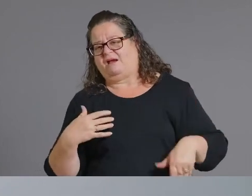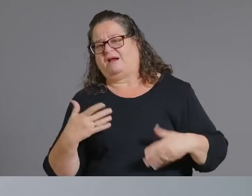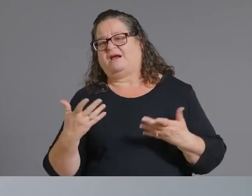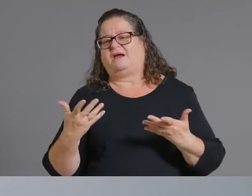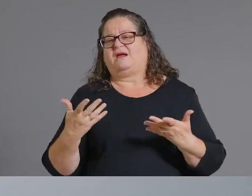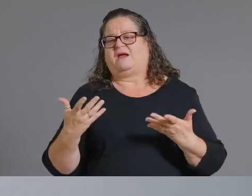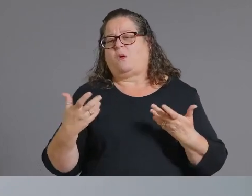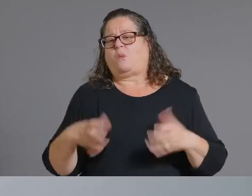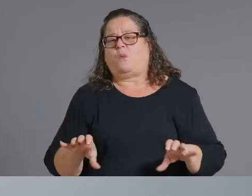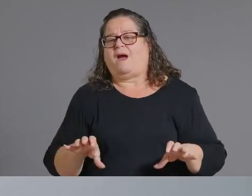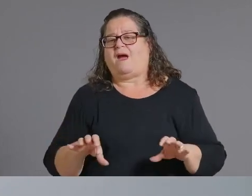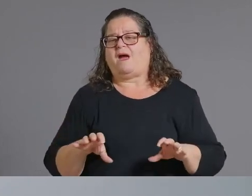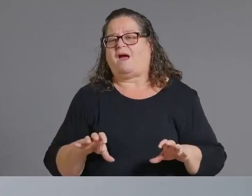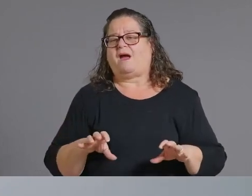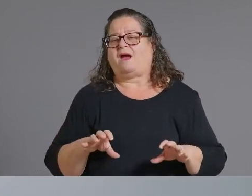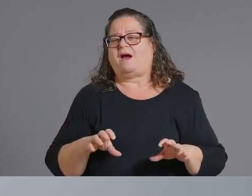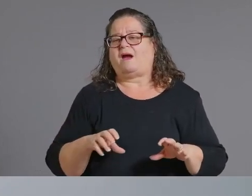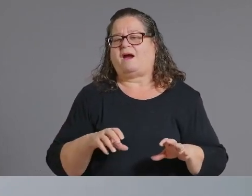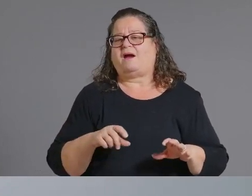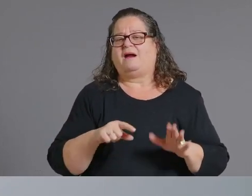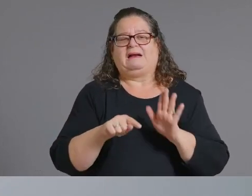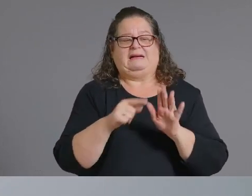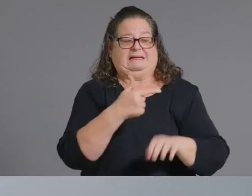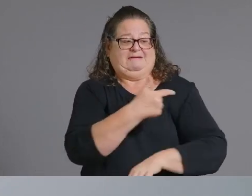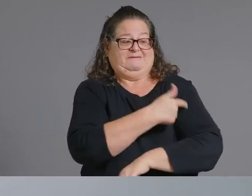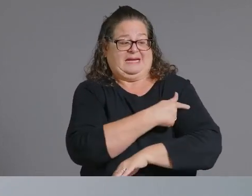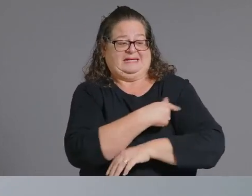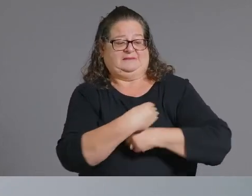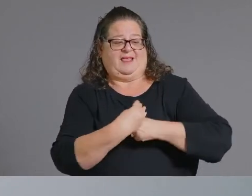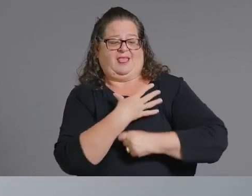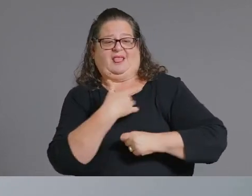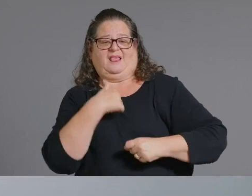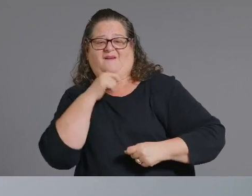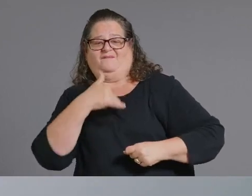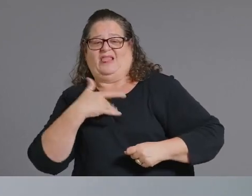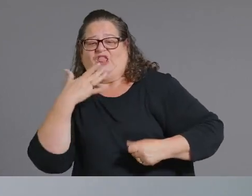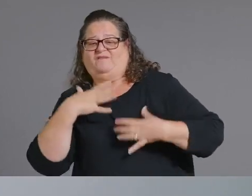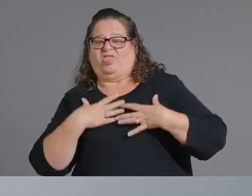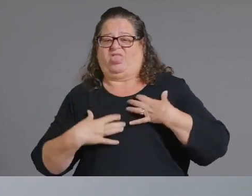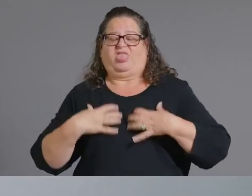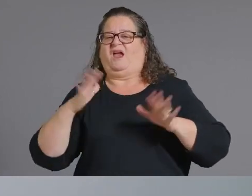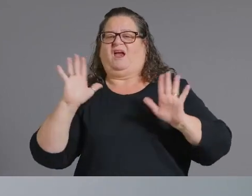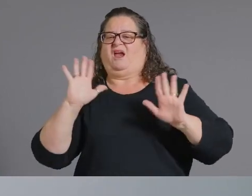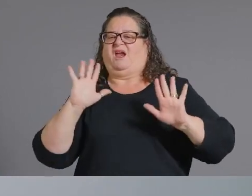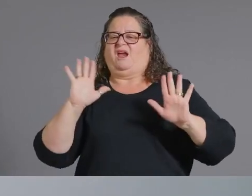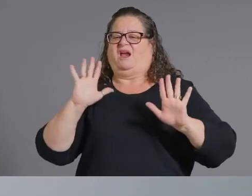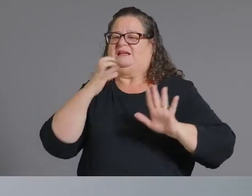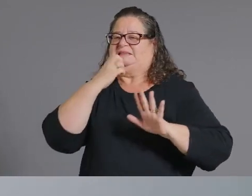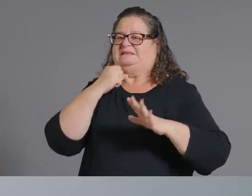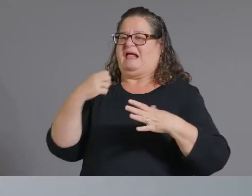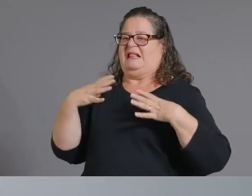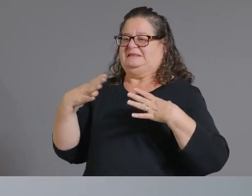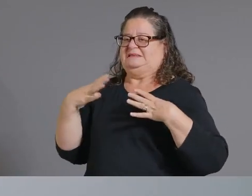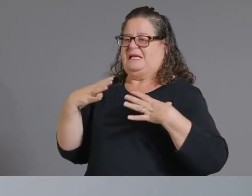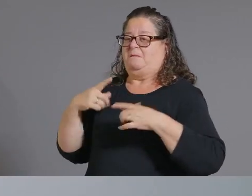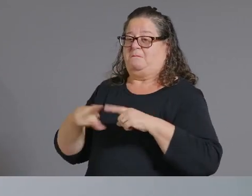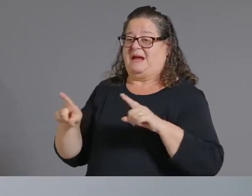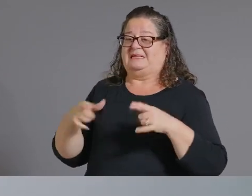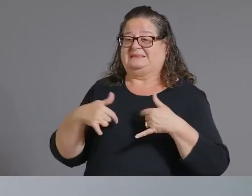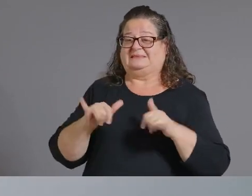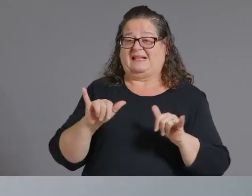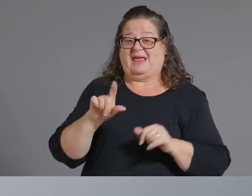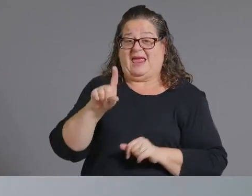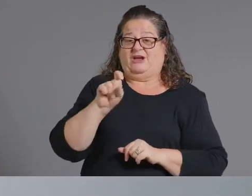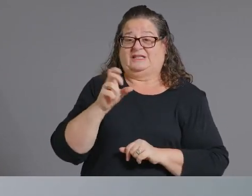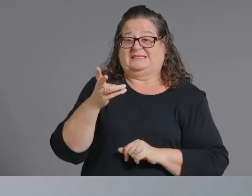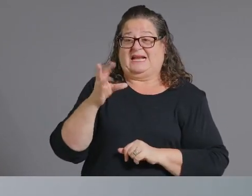effects over that weekend so last week may be an anomaly but even 169 000 to a decrease of 50 000 a week